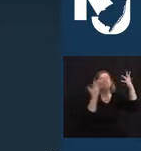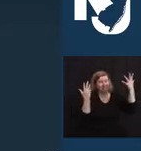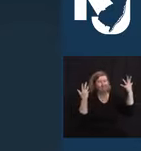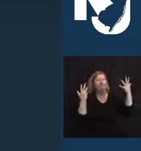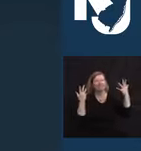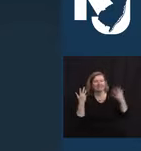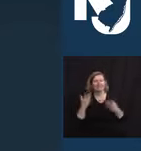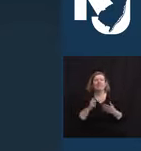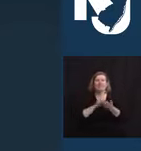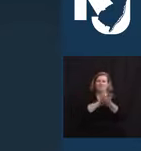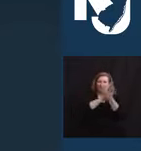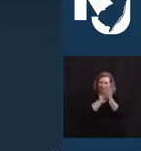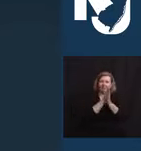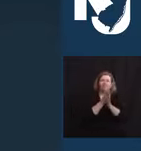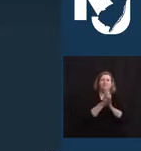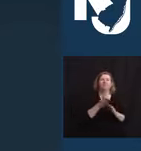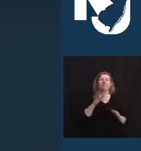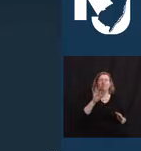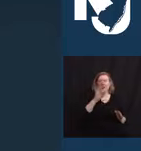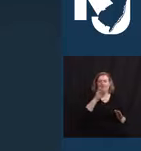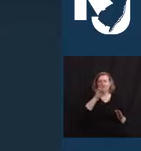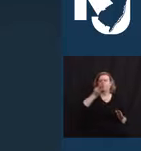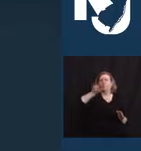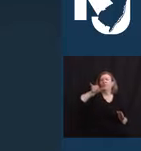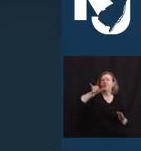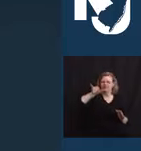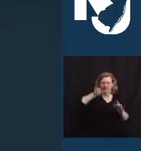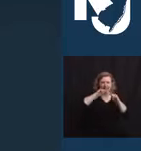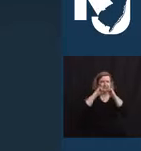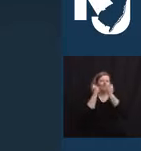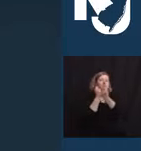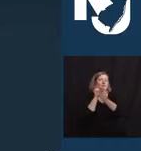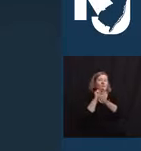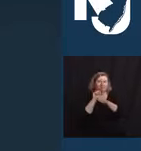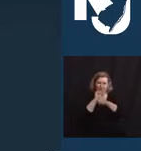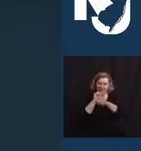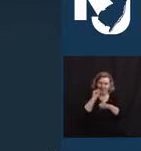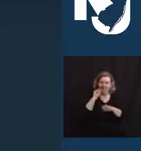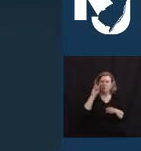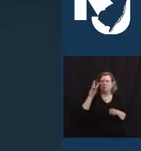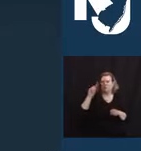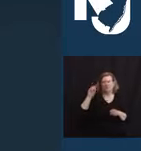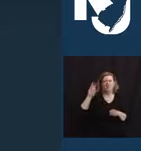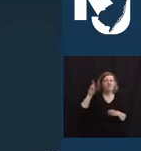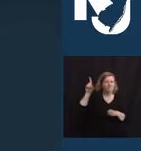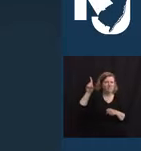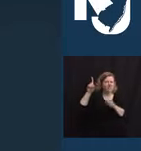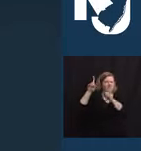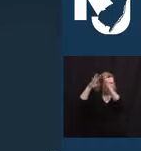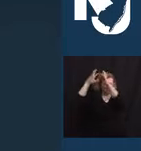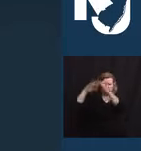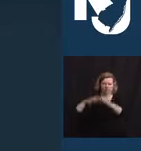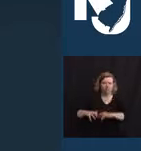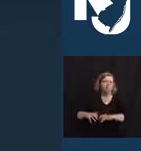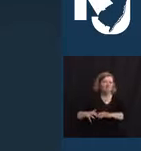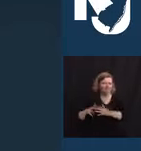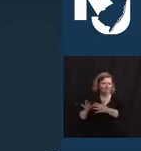as a member of the FDNY team that worked at the site of the World Trade Center following the September 11th attacks.